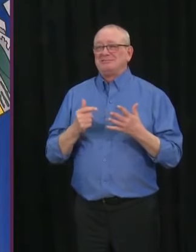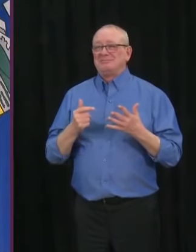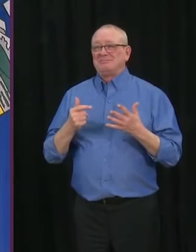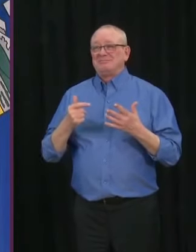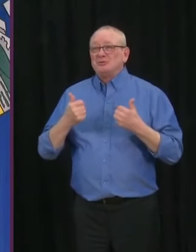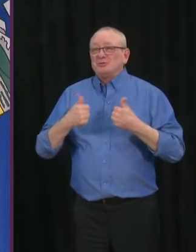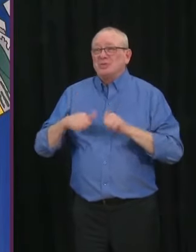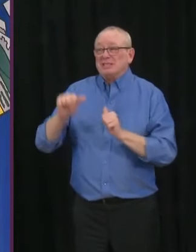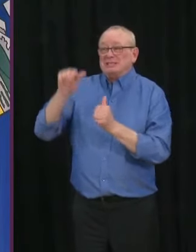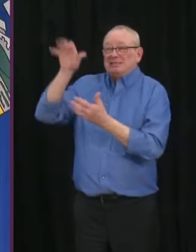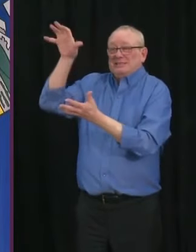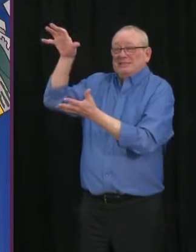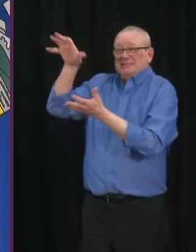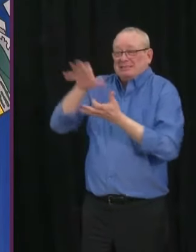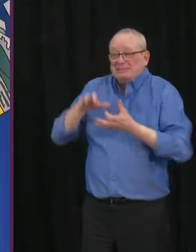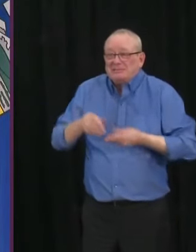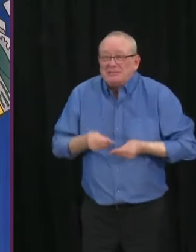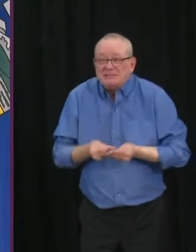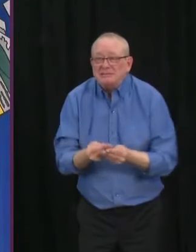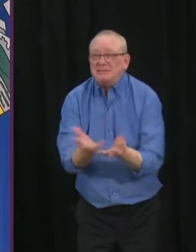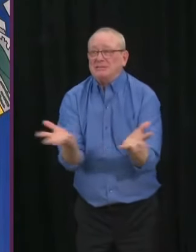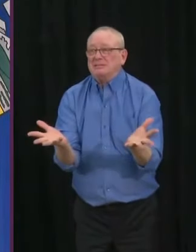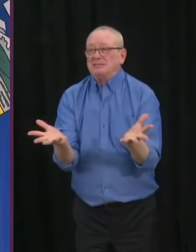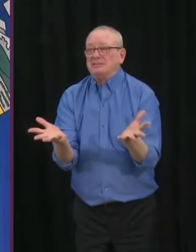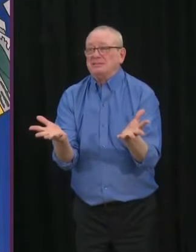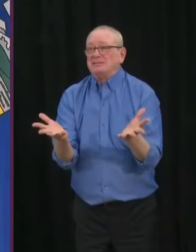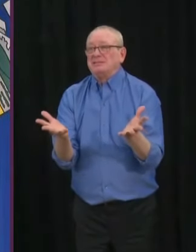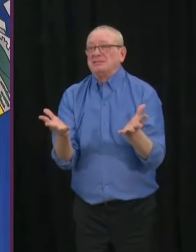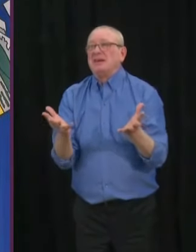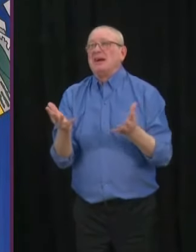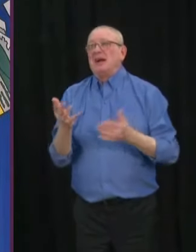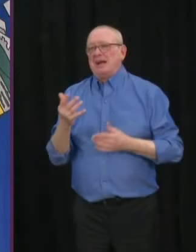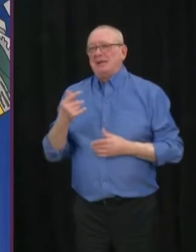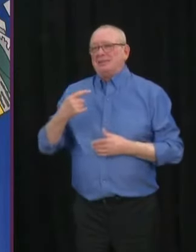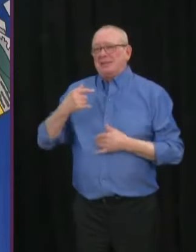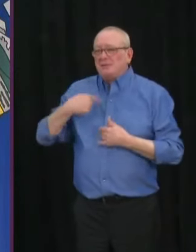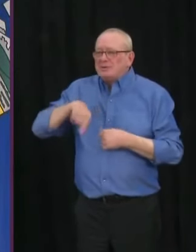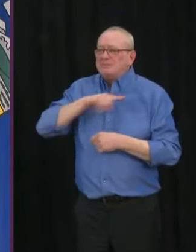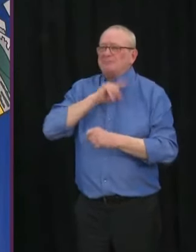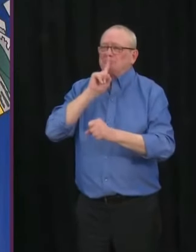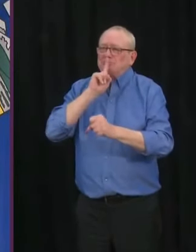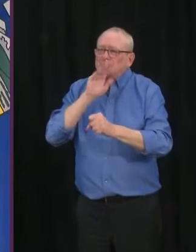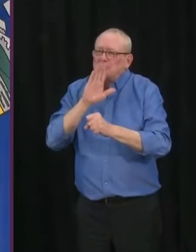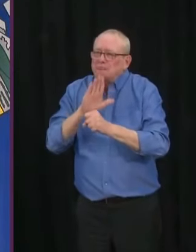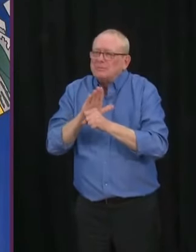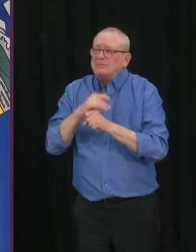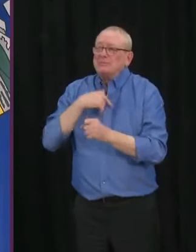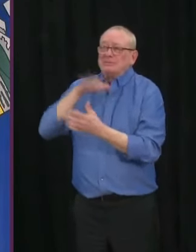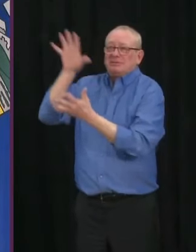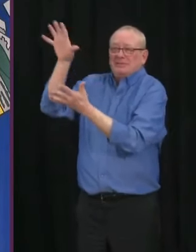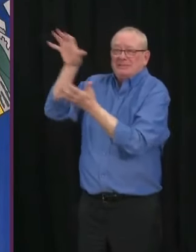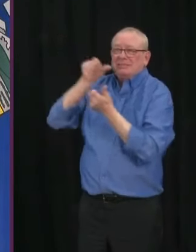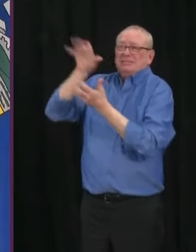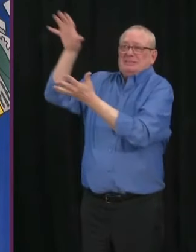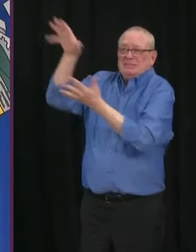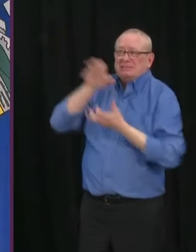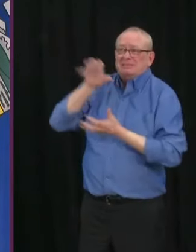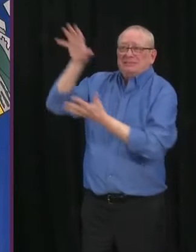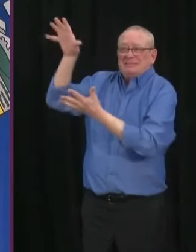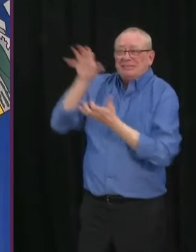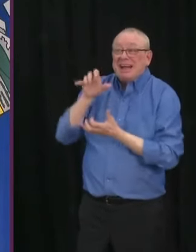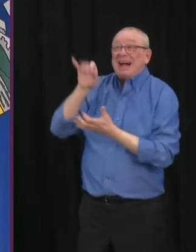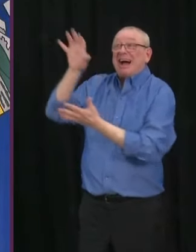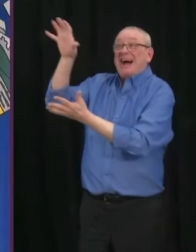Alberta. And our commitment to Albertans is that we're going to get vaccines in their arms as quickly as we receive them. Once we get to